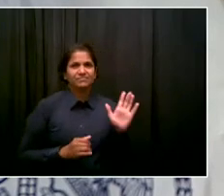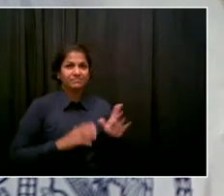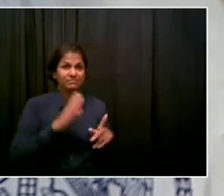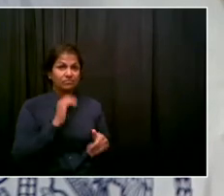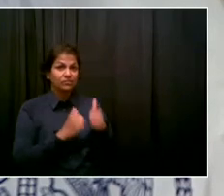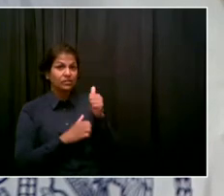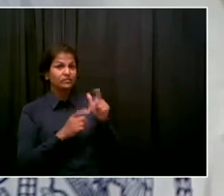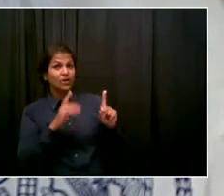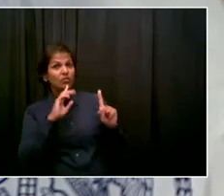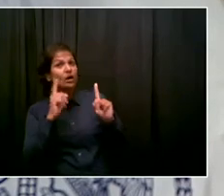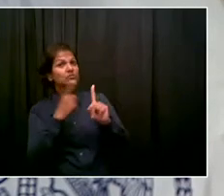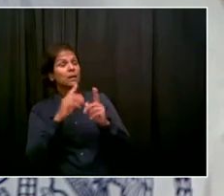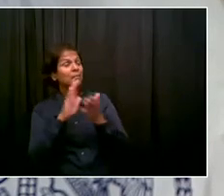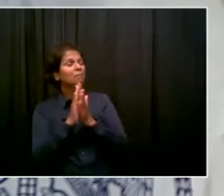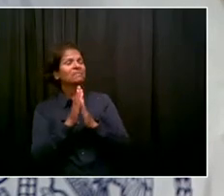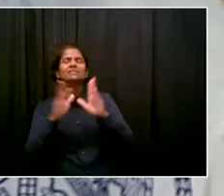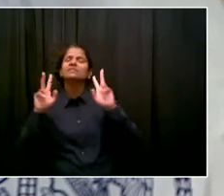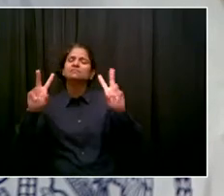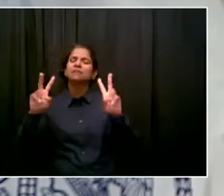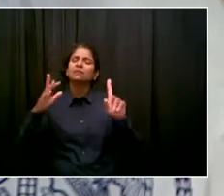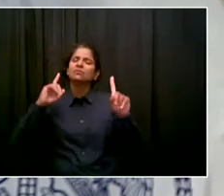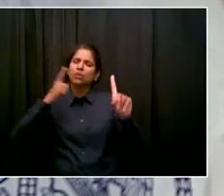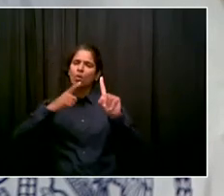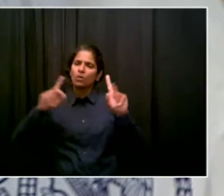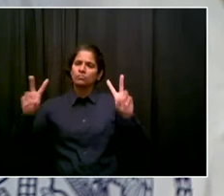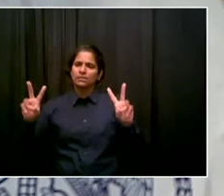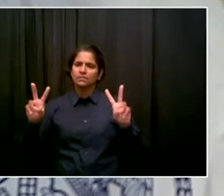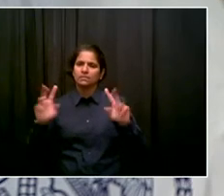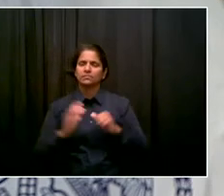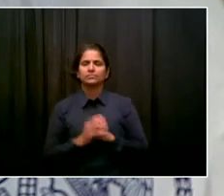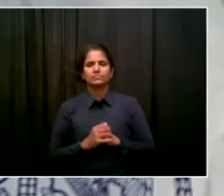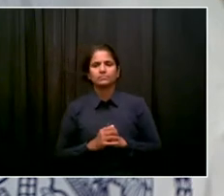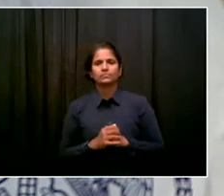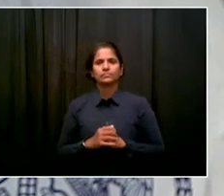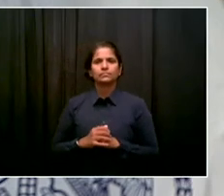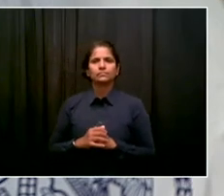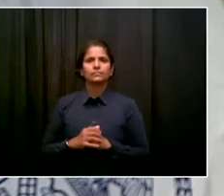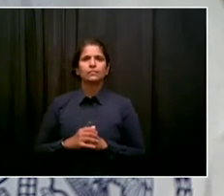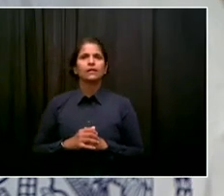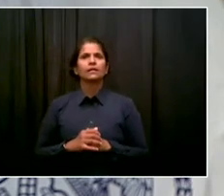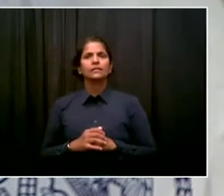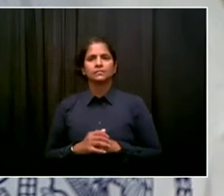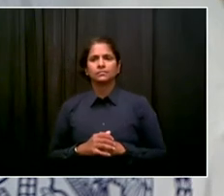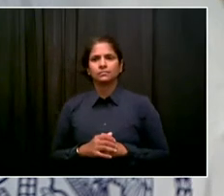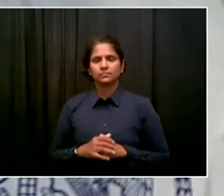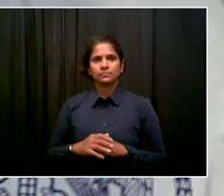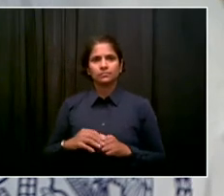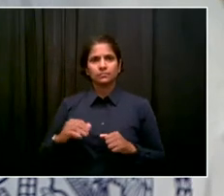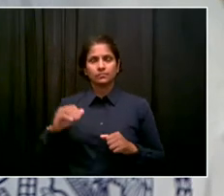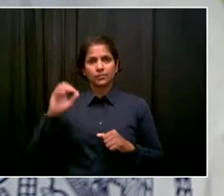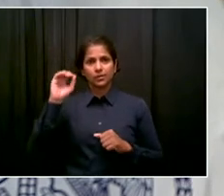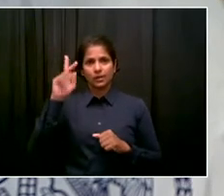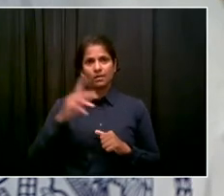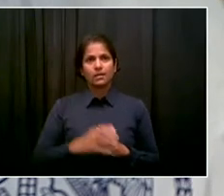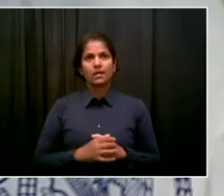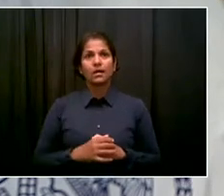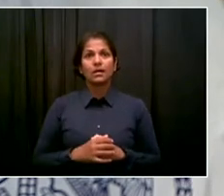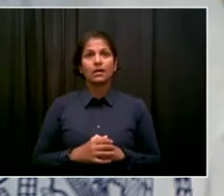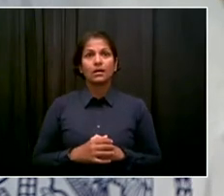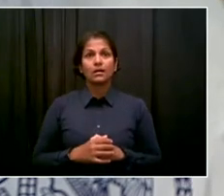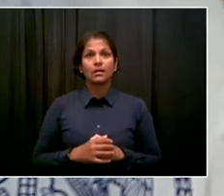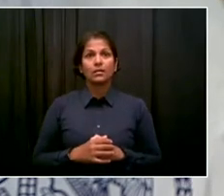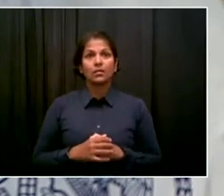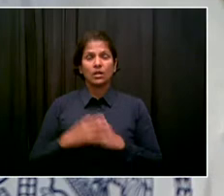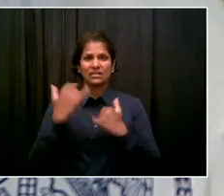Yeah, so thanks for that. I mean, I guess in a slightly related vein, there's this kind of new theme in the mayoral race. The two front, two of the front runners,